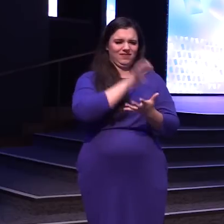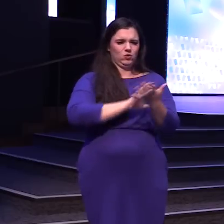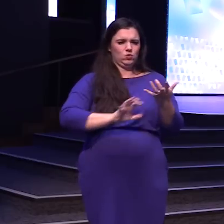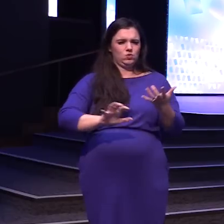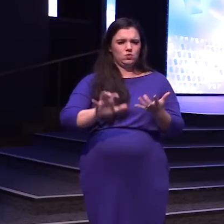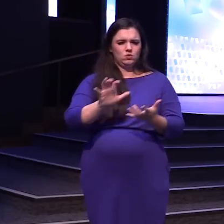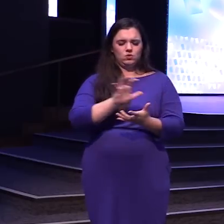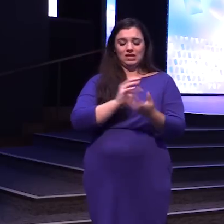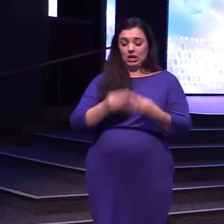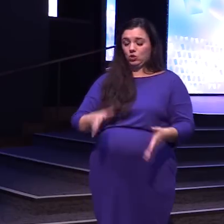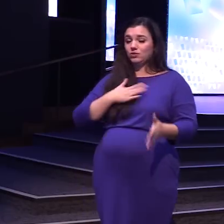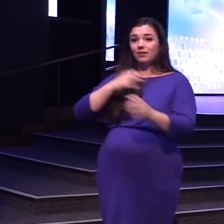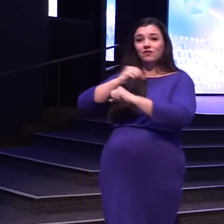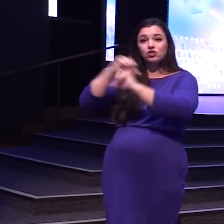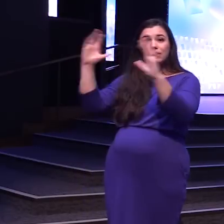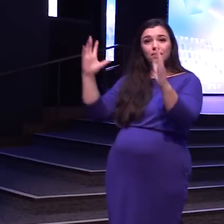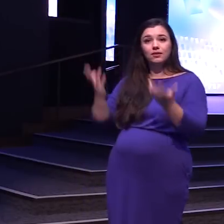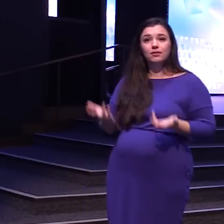And I lose my vision